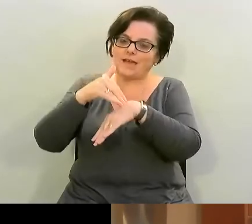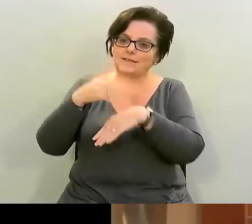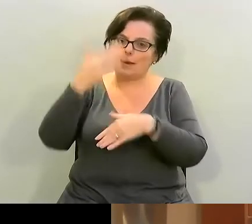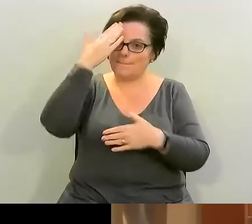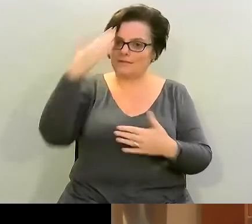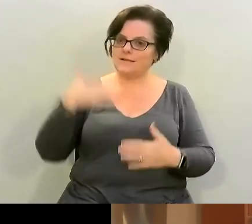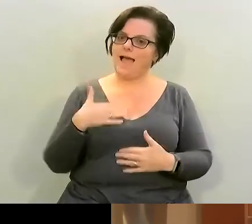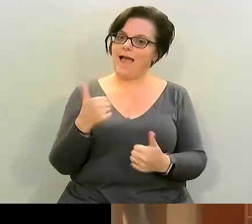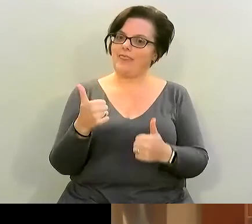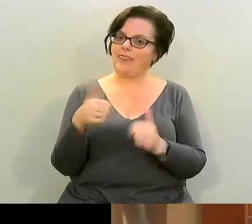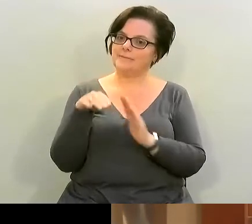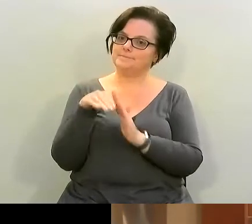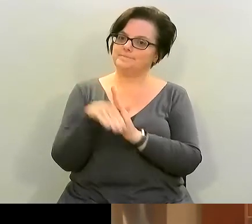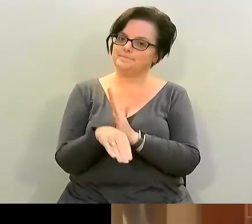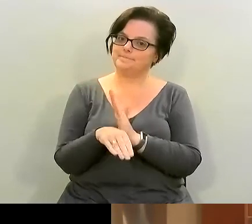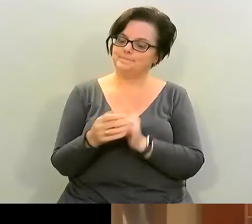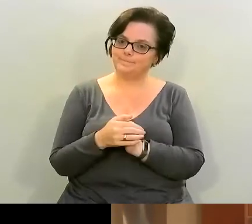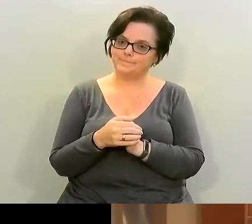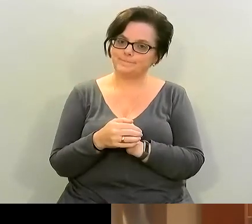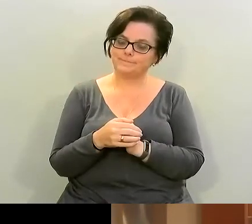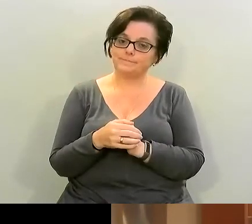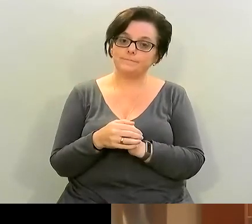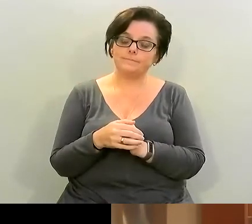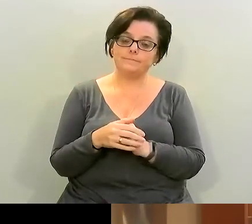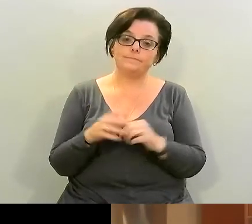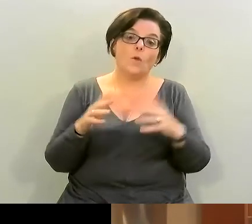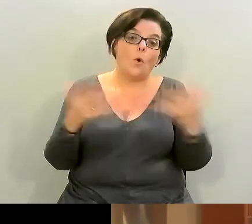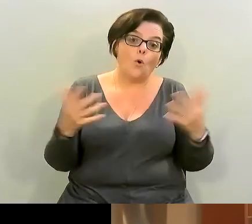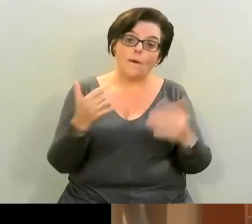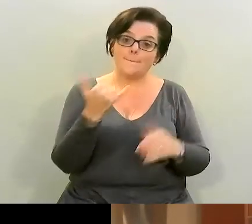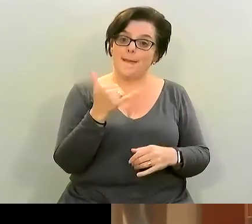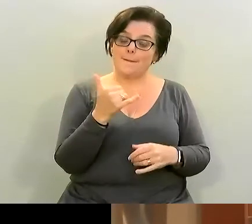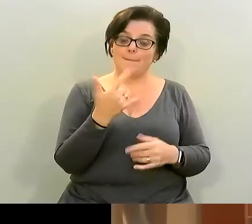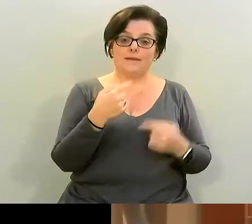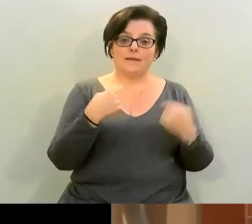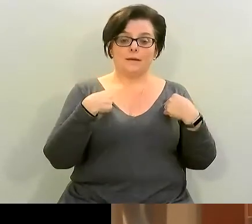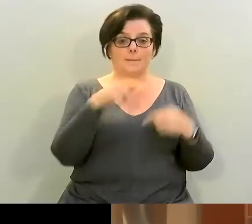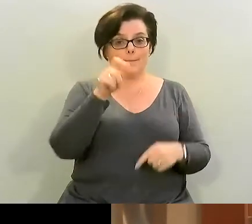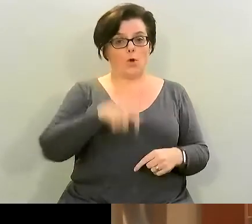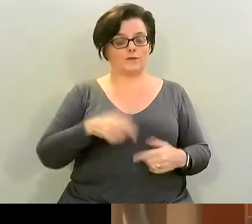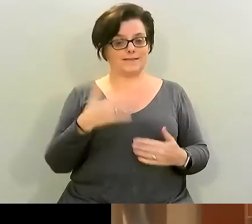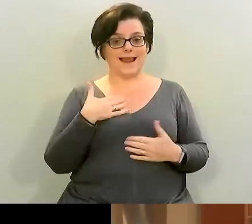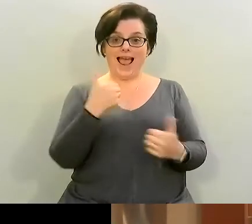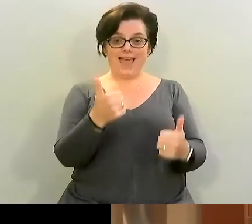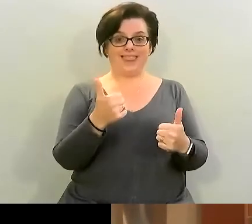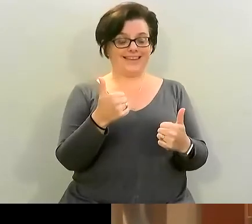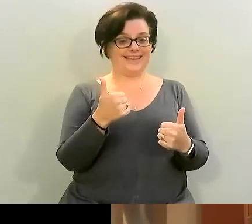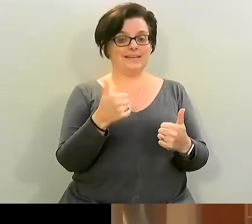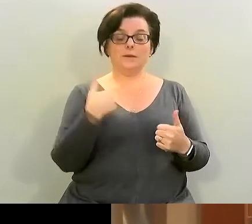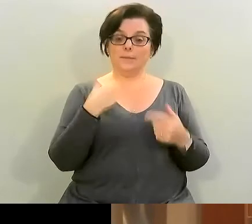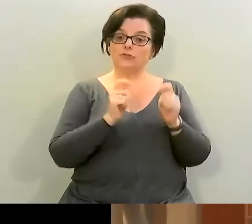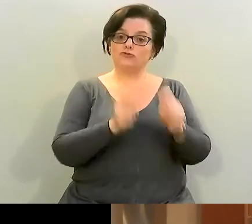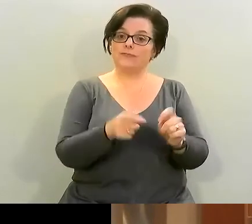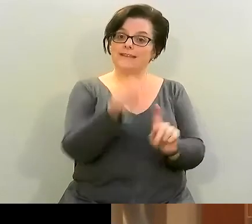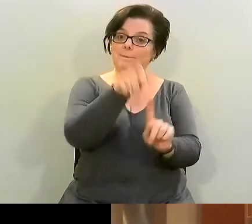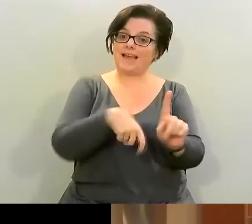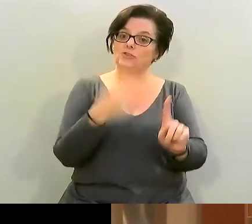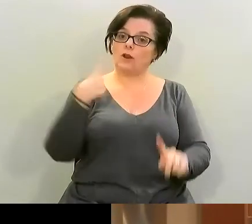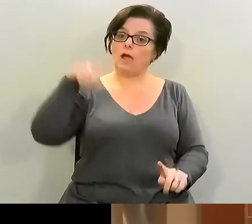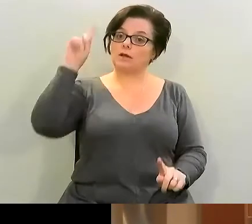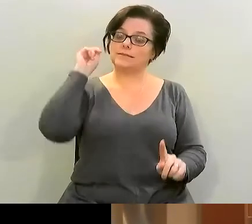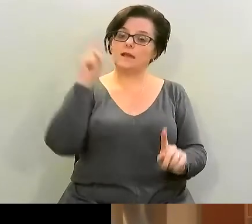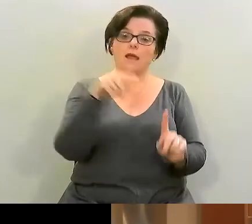issues or it might be a completely healthy person as i as a patient of mine was that i treated last year